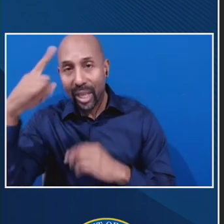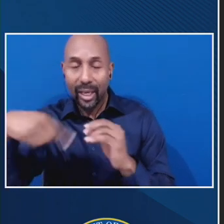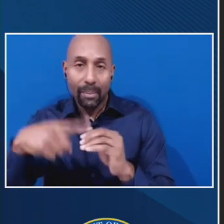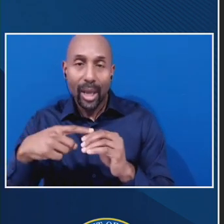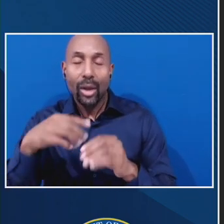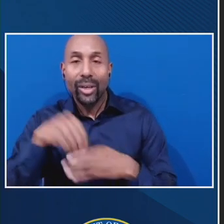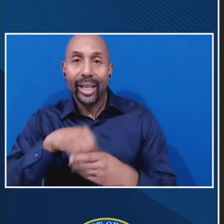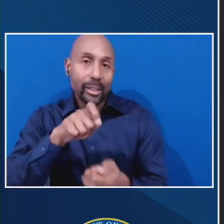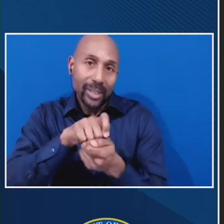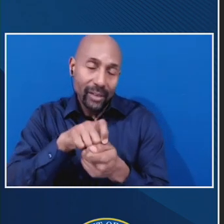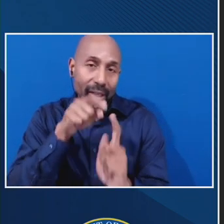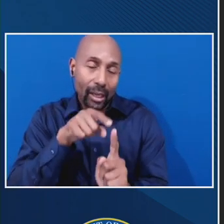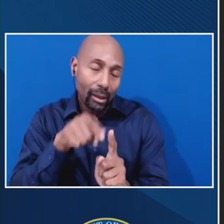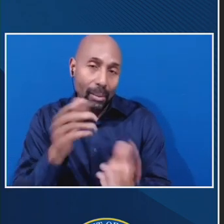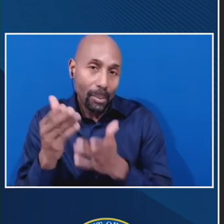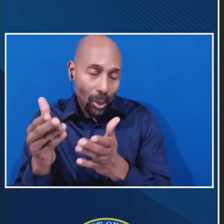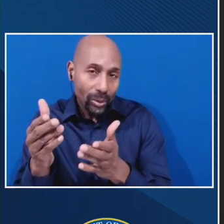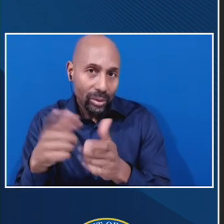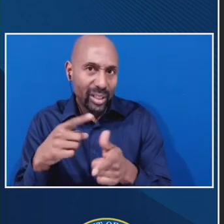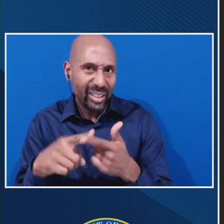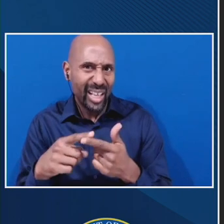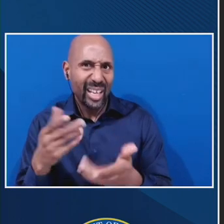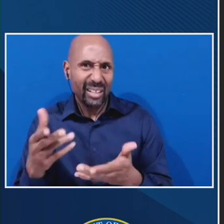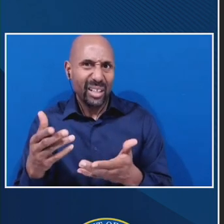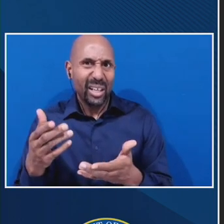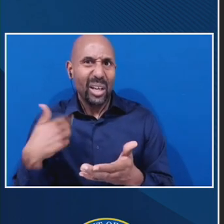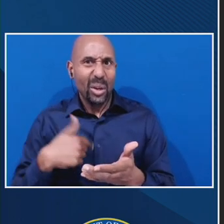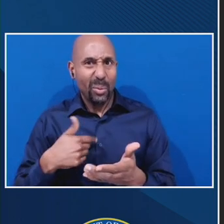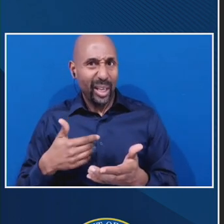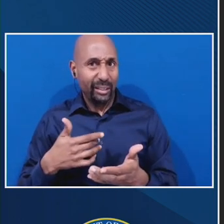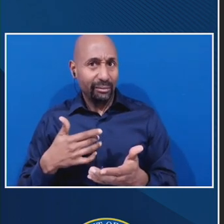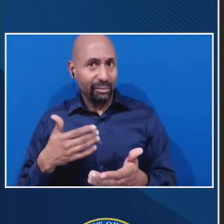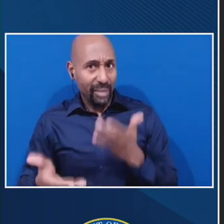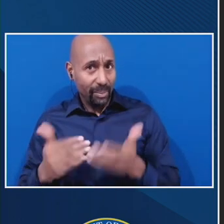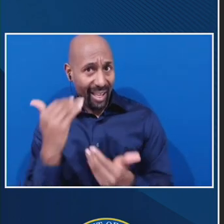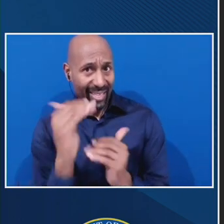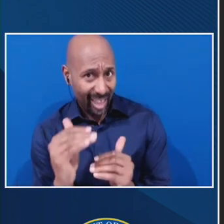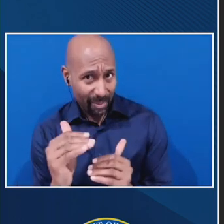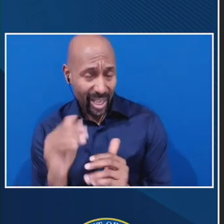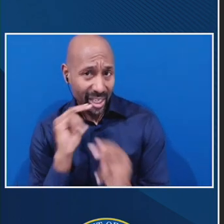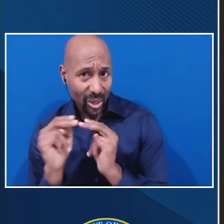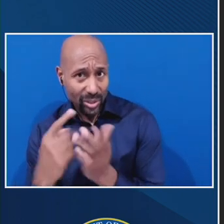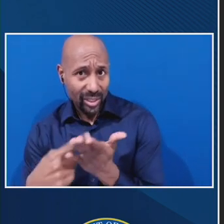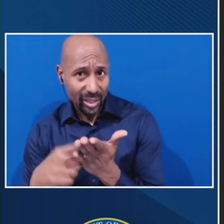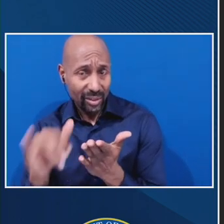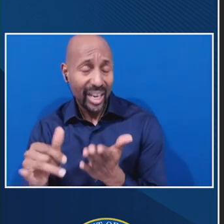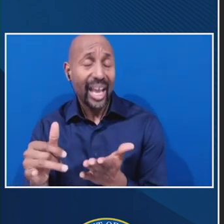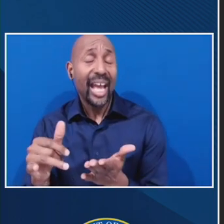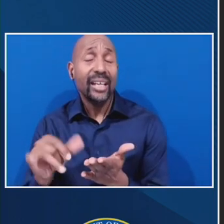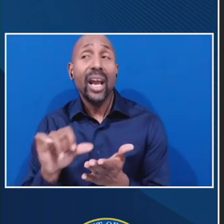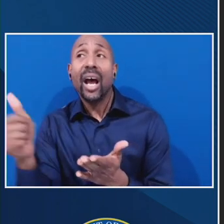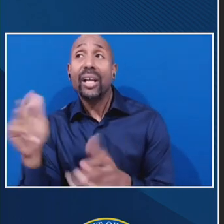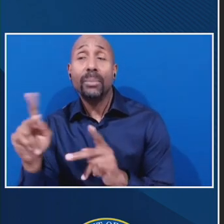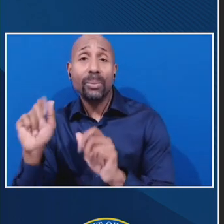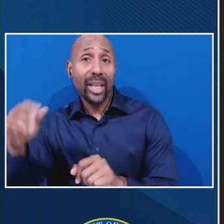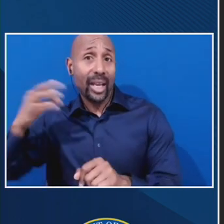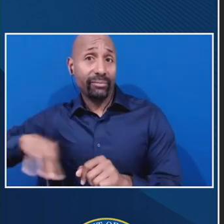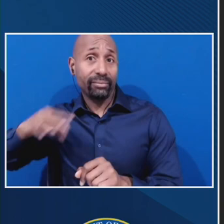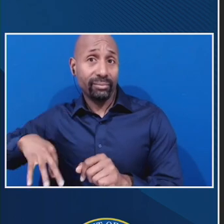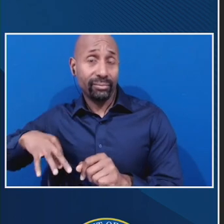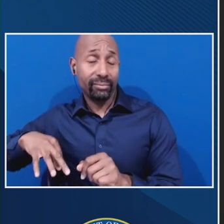Then are we stifling negotiations or discussions that could be fruitful for other people to understand where other people's perspectives are?